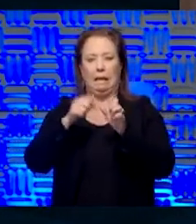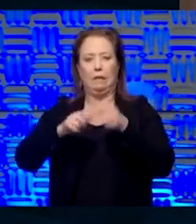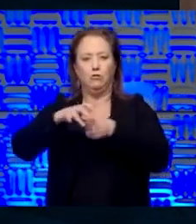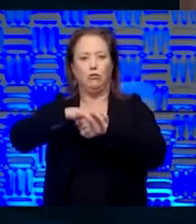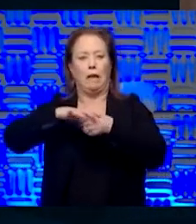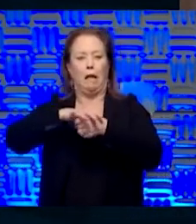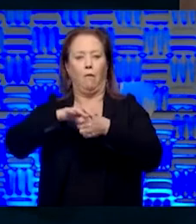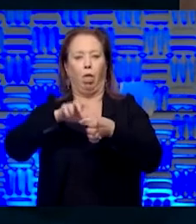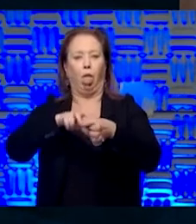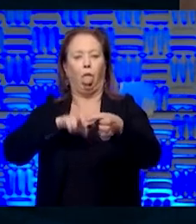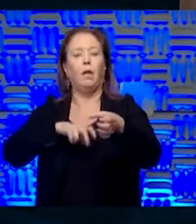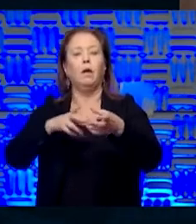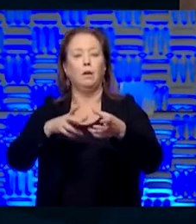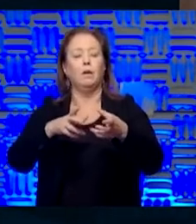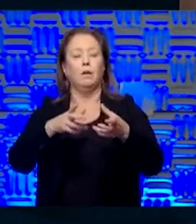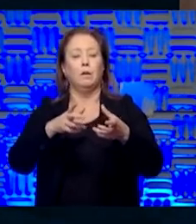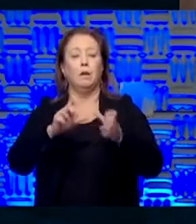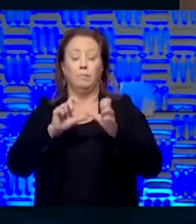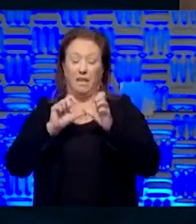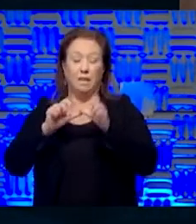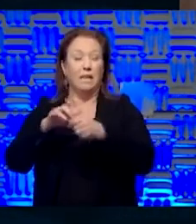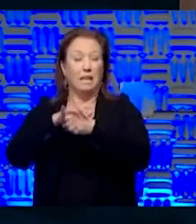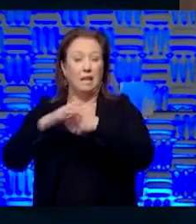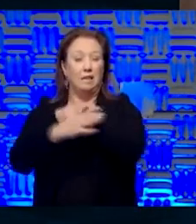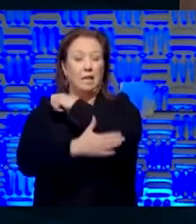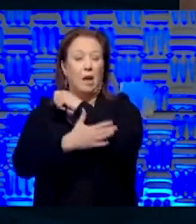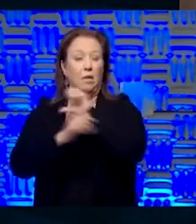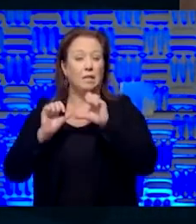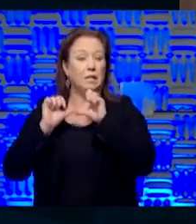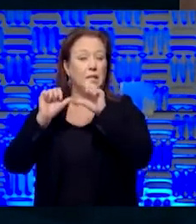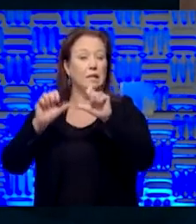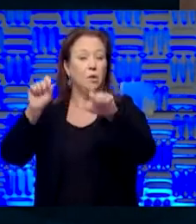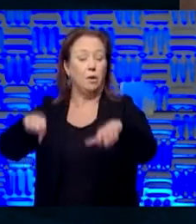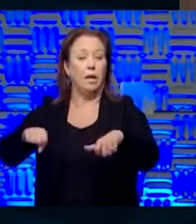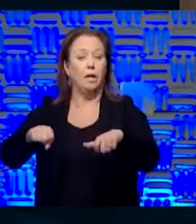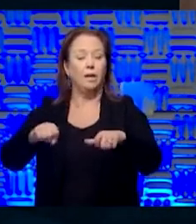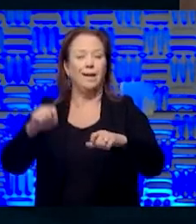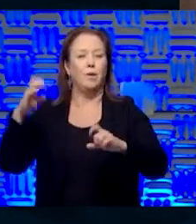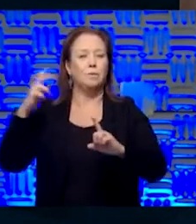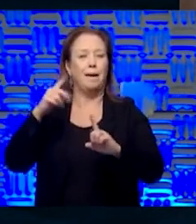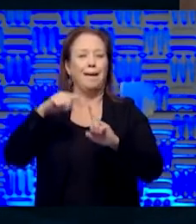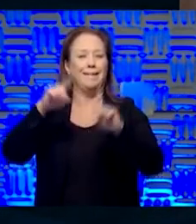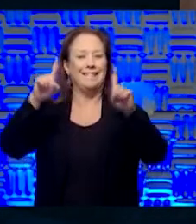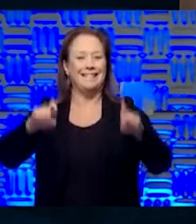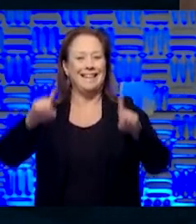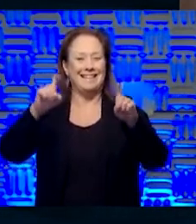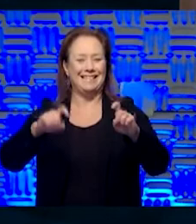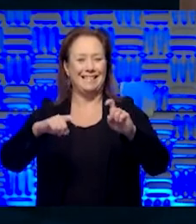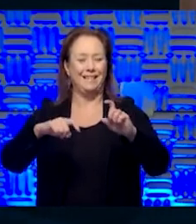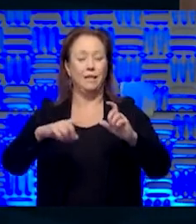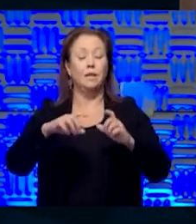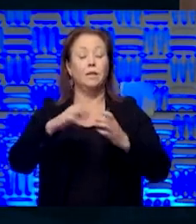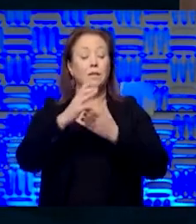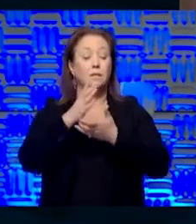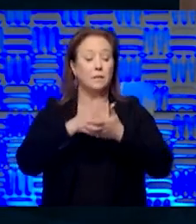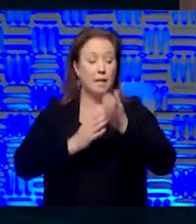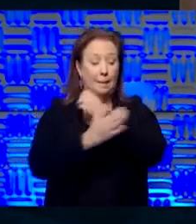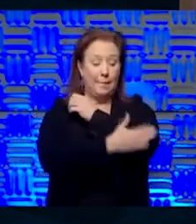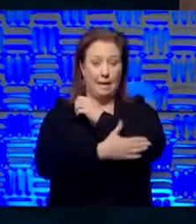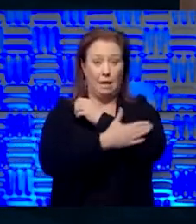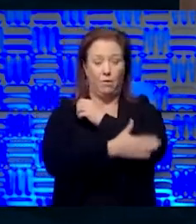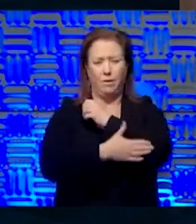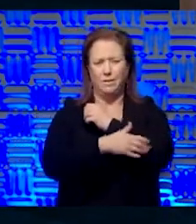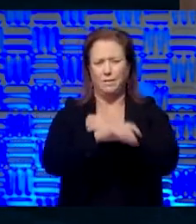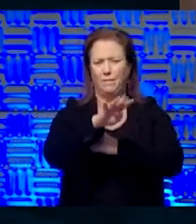the local authority to continue it. Goes back to Senator Moran's comment about testing. We'll have a, there are some counties, uh, there's been,